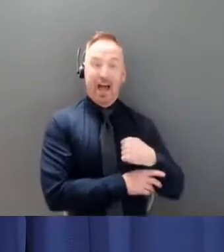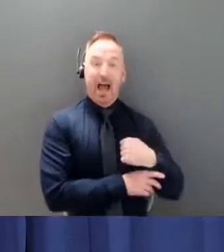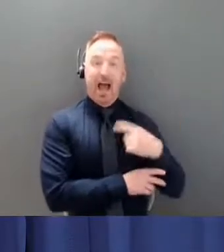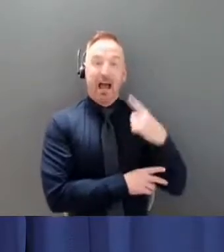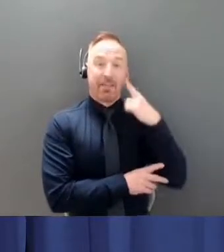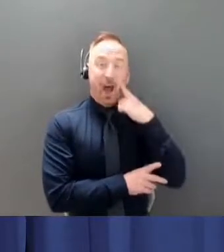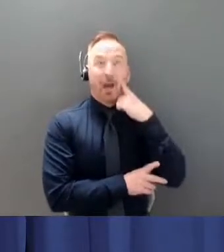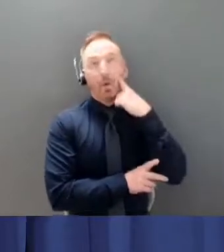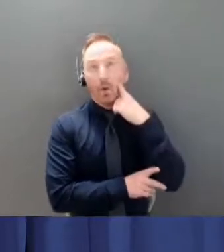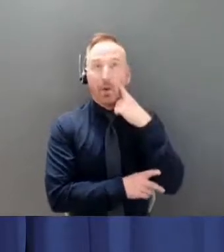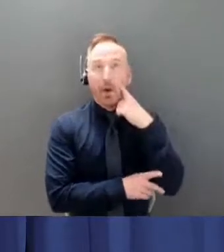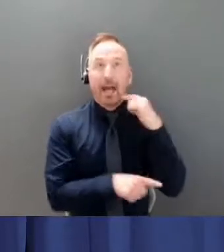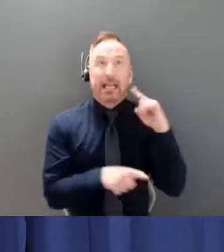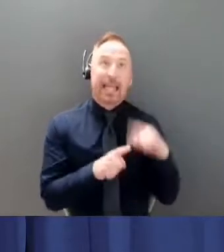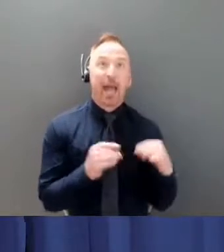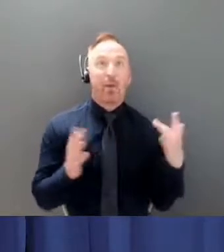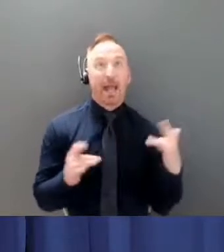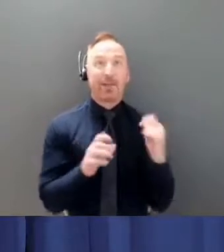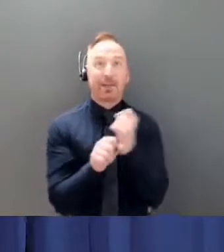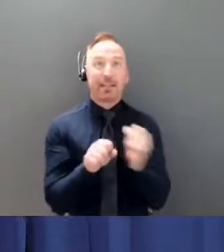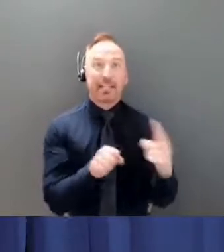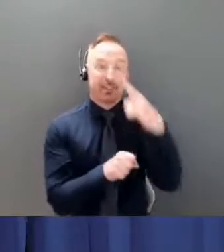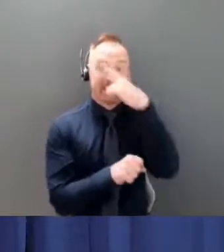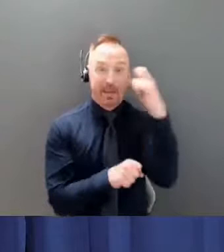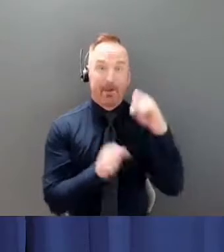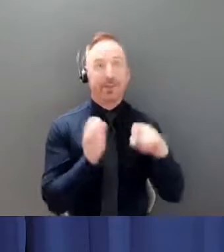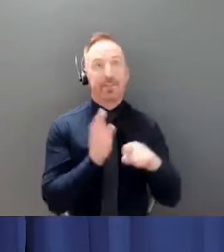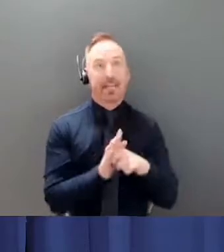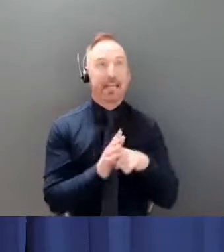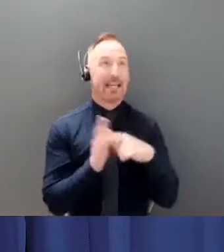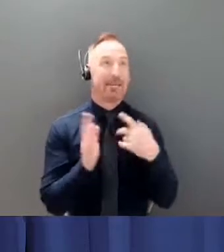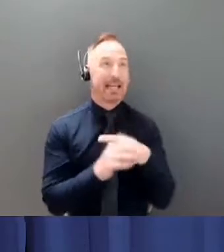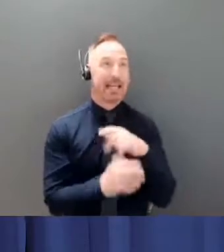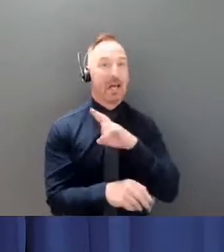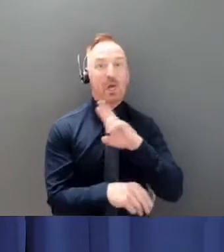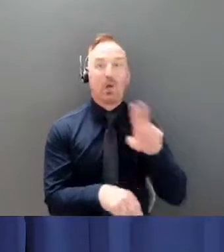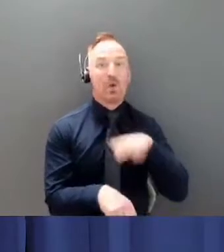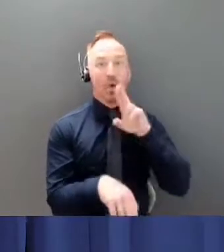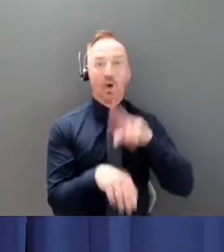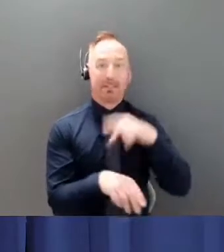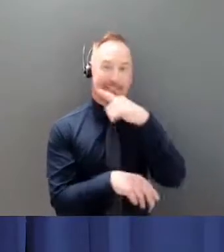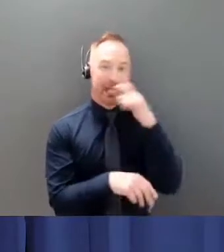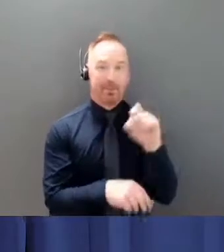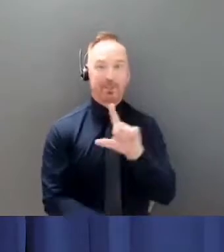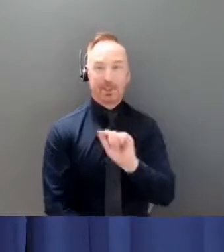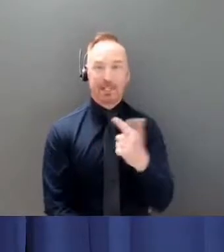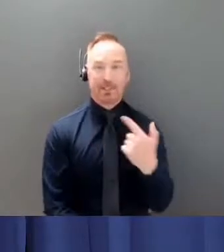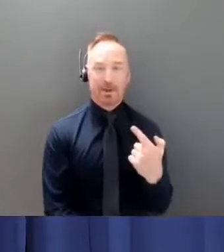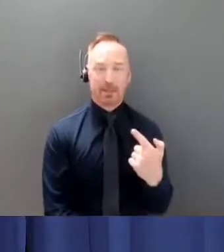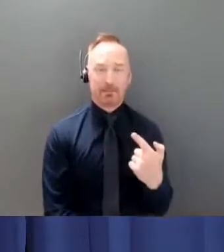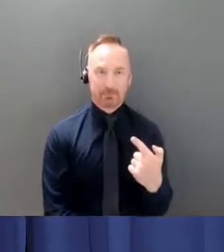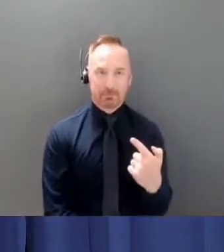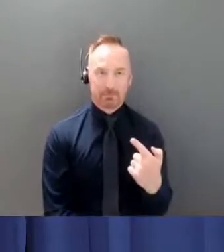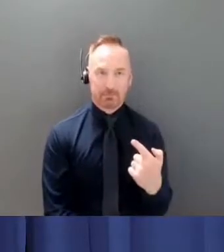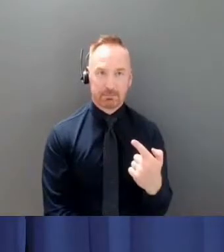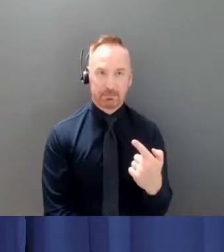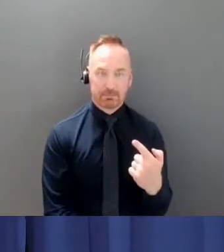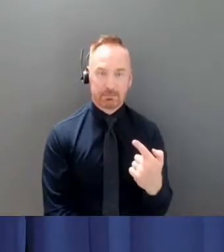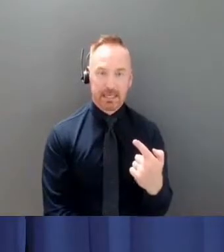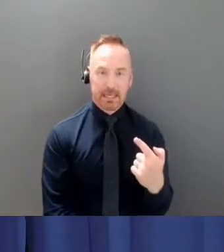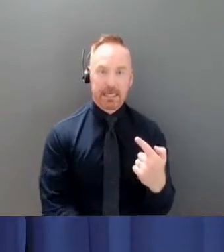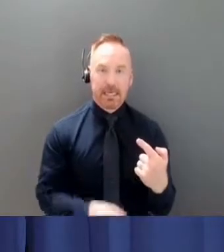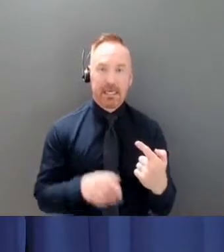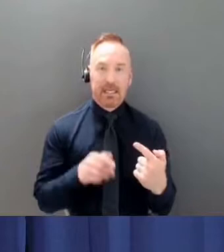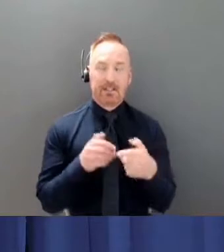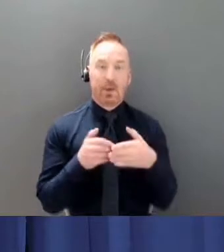would be a normal summer or a close to normal summer to come in 21 so the coming weeks will continue to be